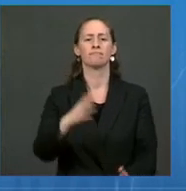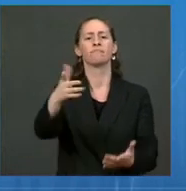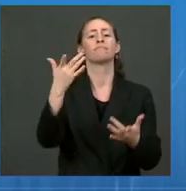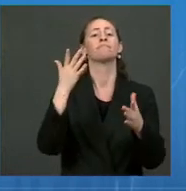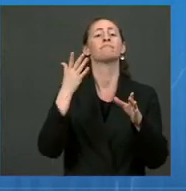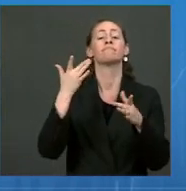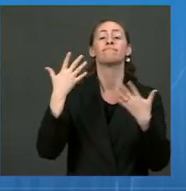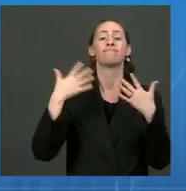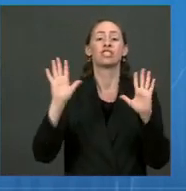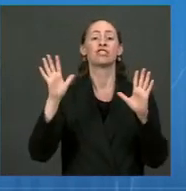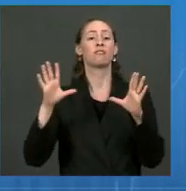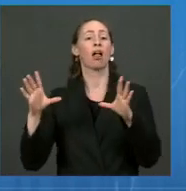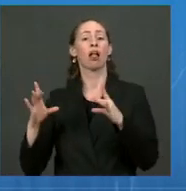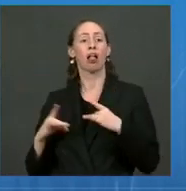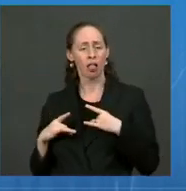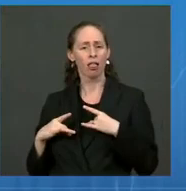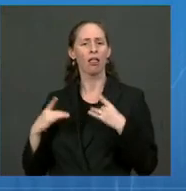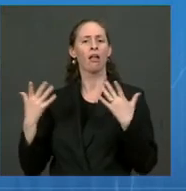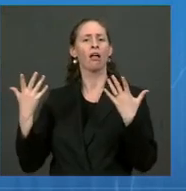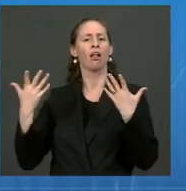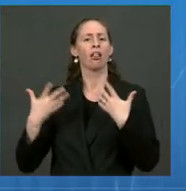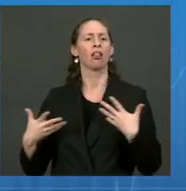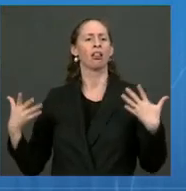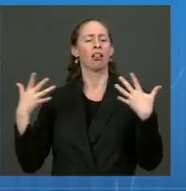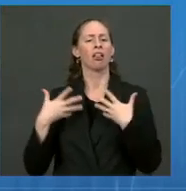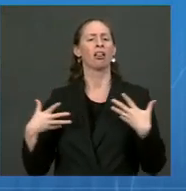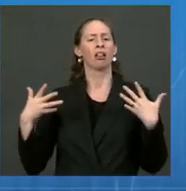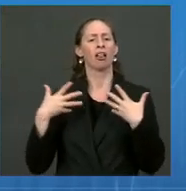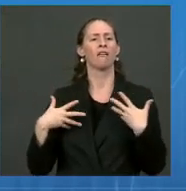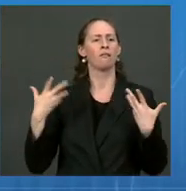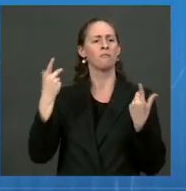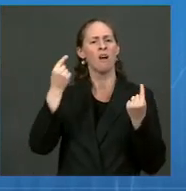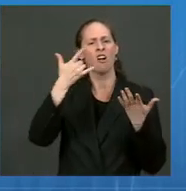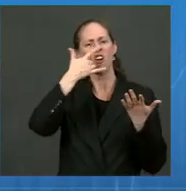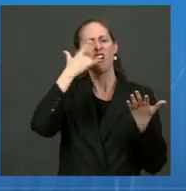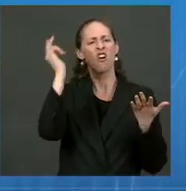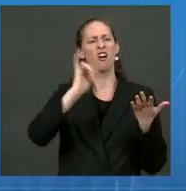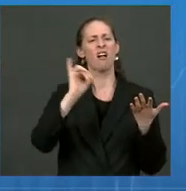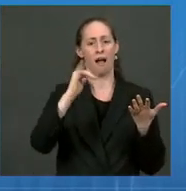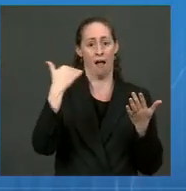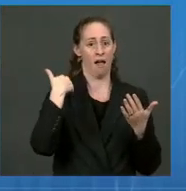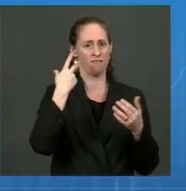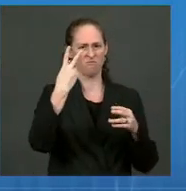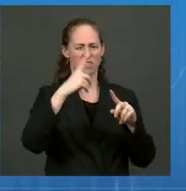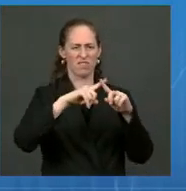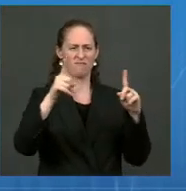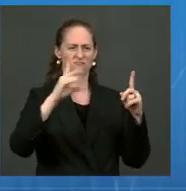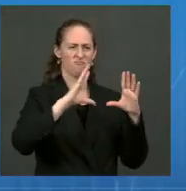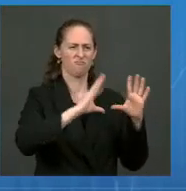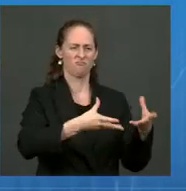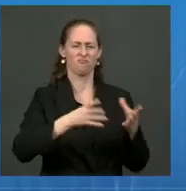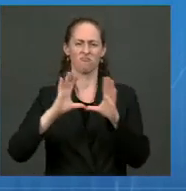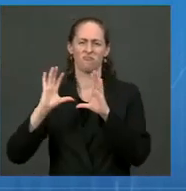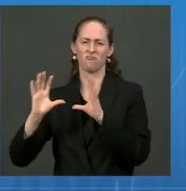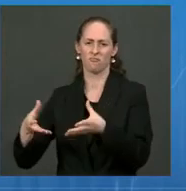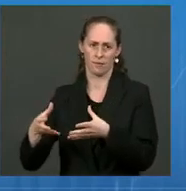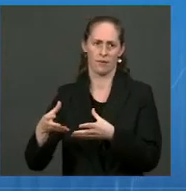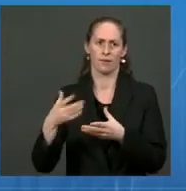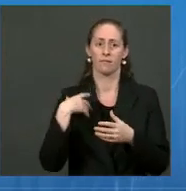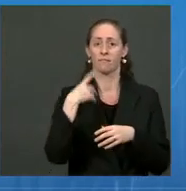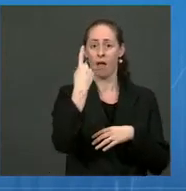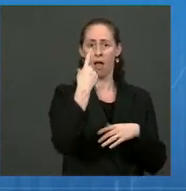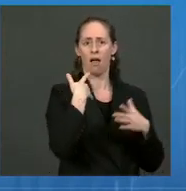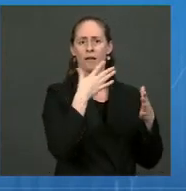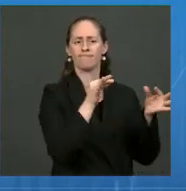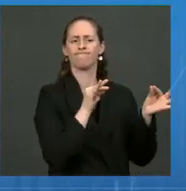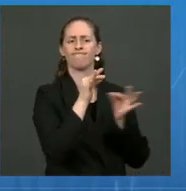conditions. Now, they can be divided into two general categories, one that are readily explainable by organ system